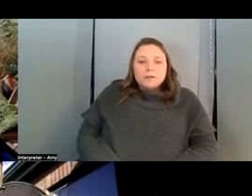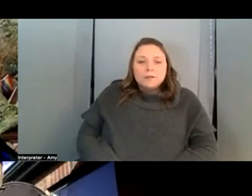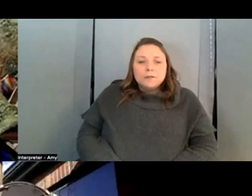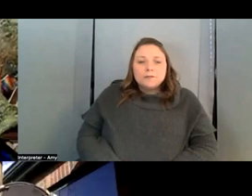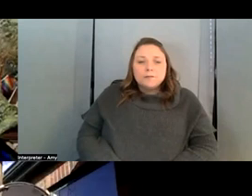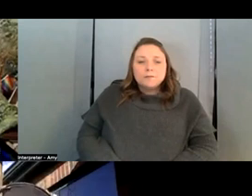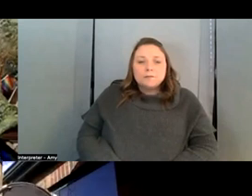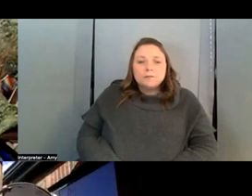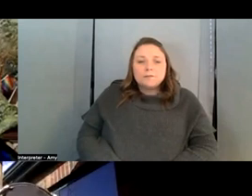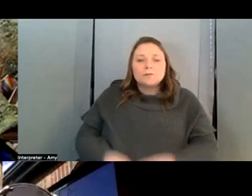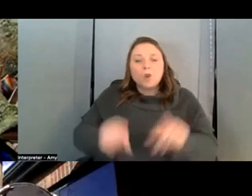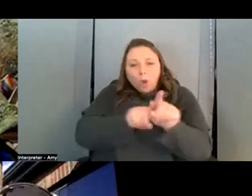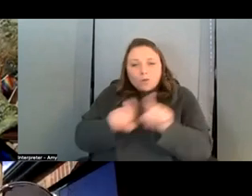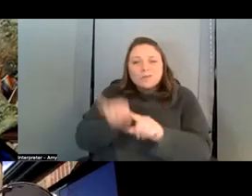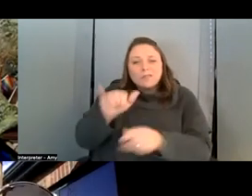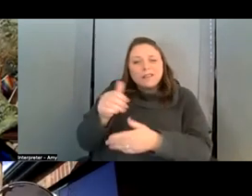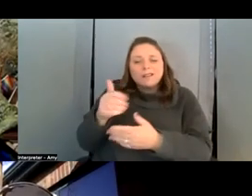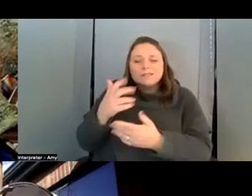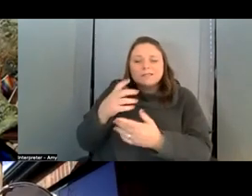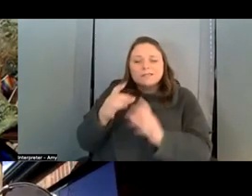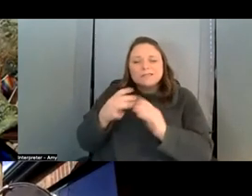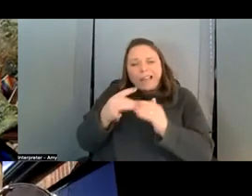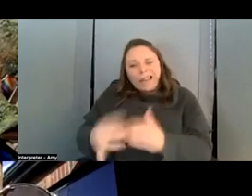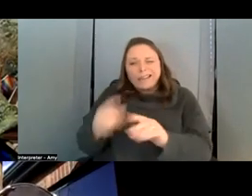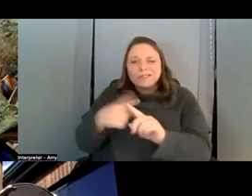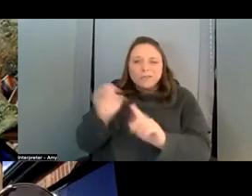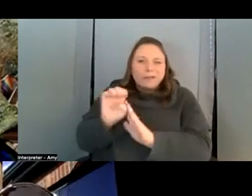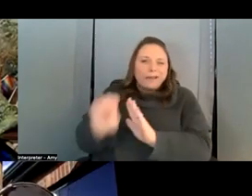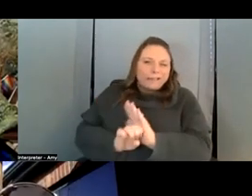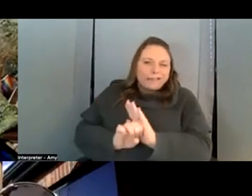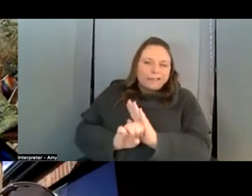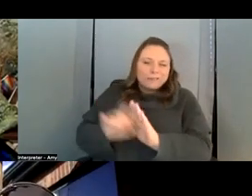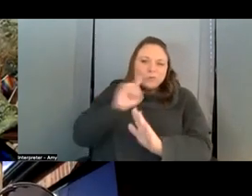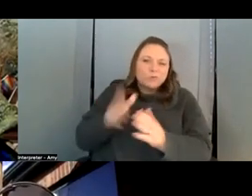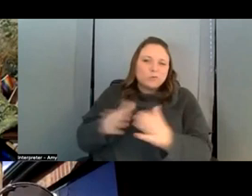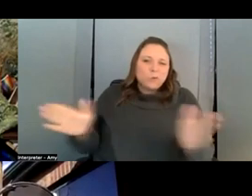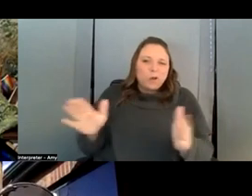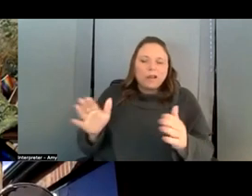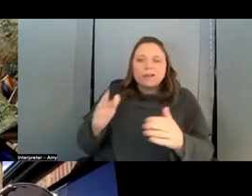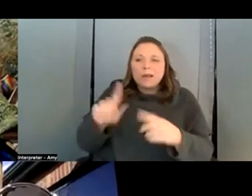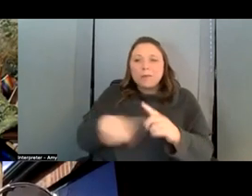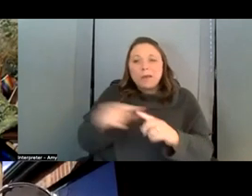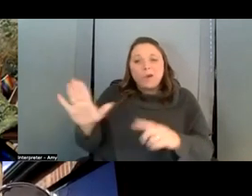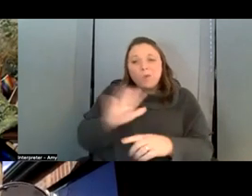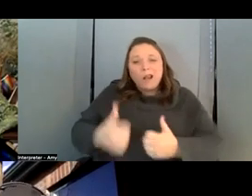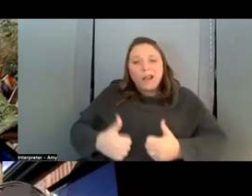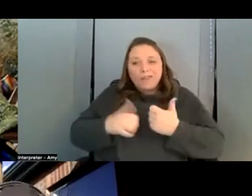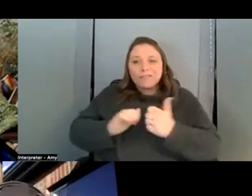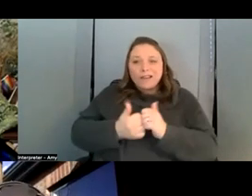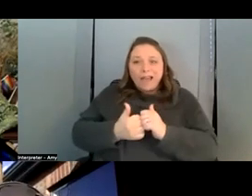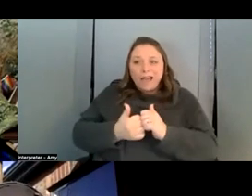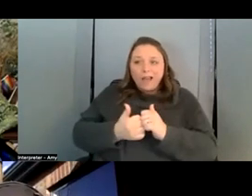ethics in the very broad value in the very broad sense of of what it is to lead a meaningful life uh and